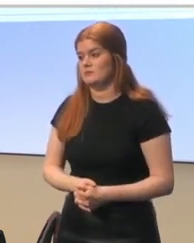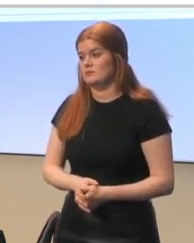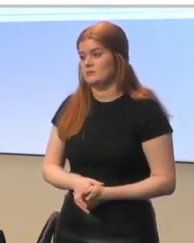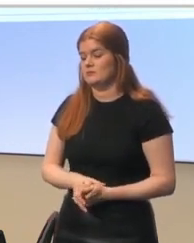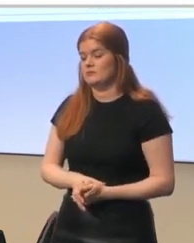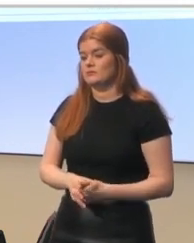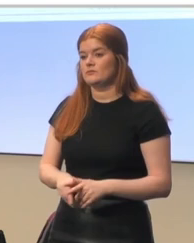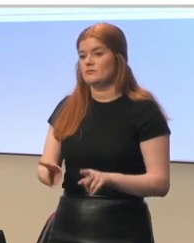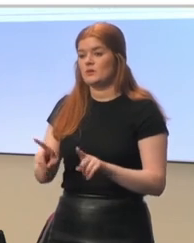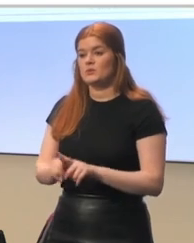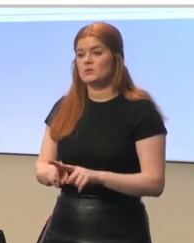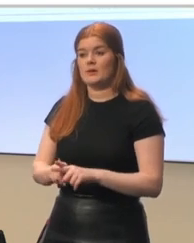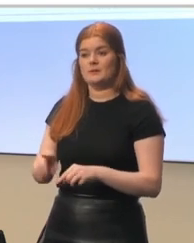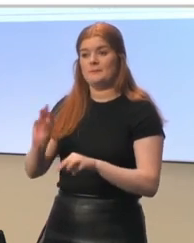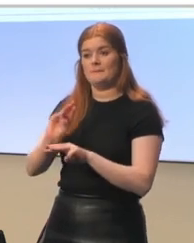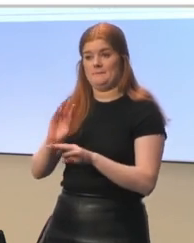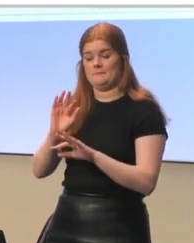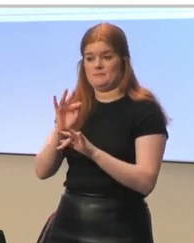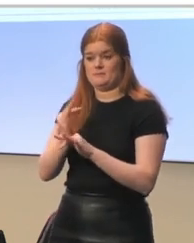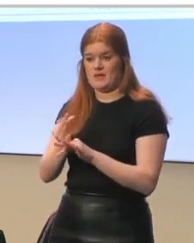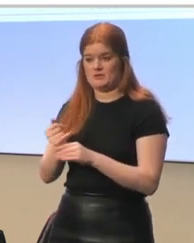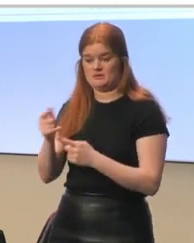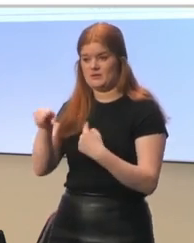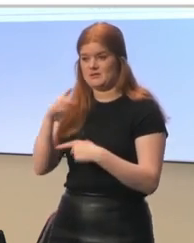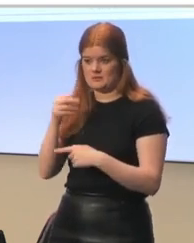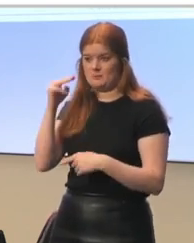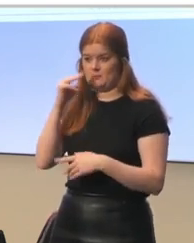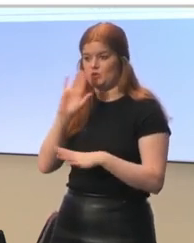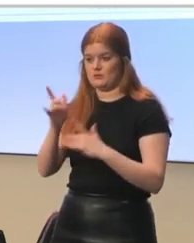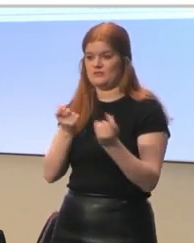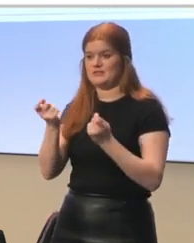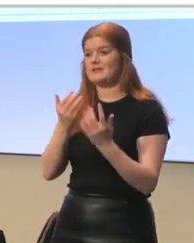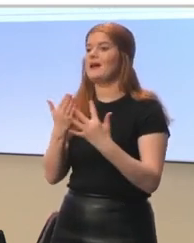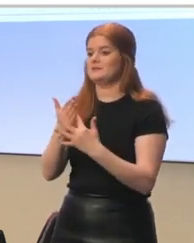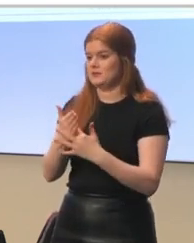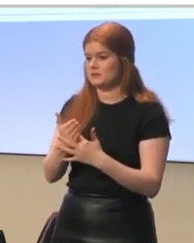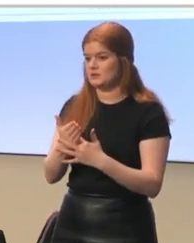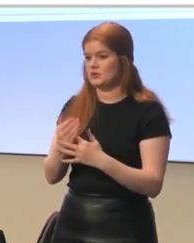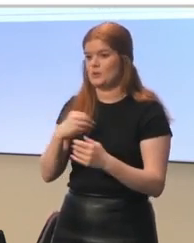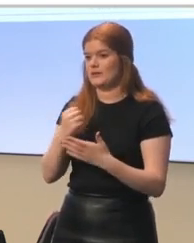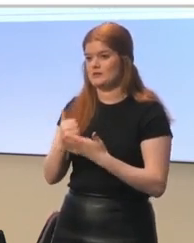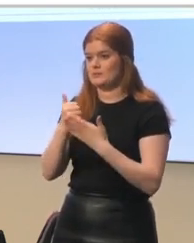And also, parents said it's important to facilitate access to supportive measures.